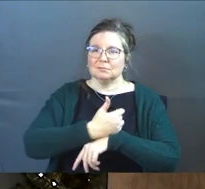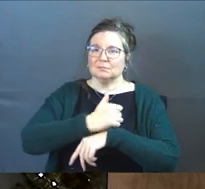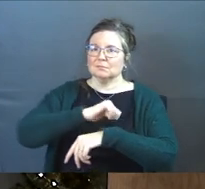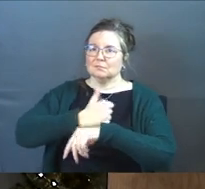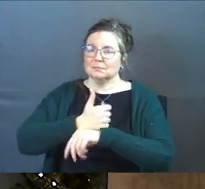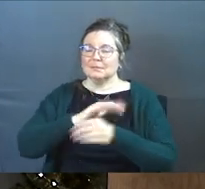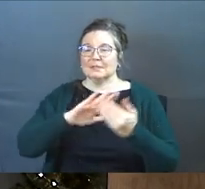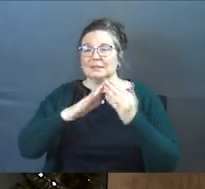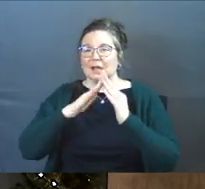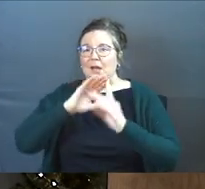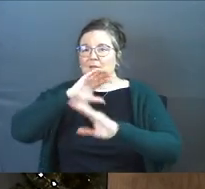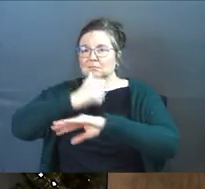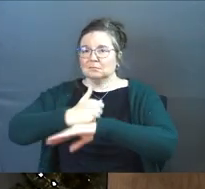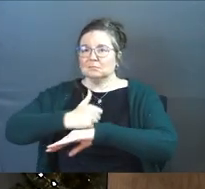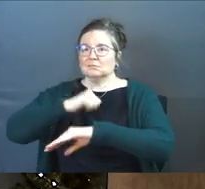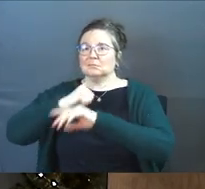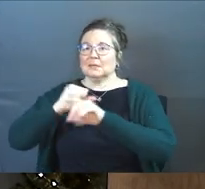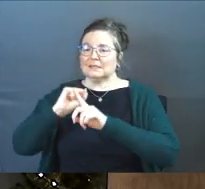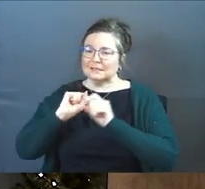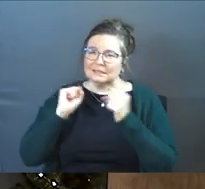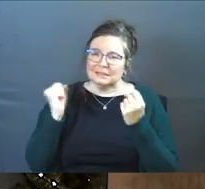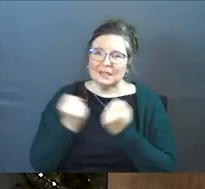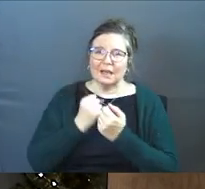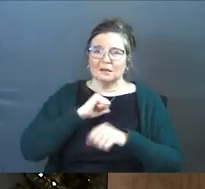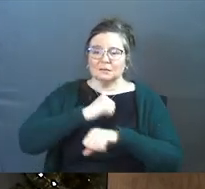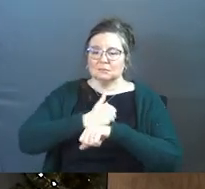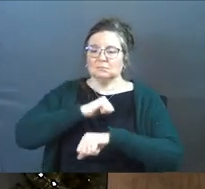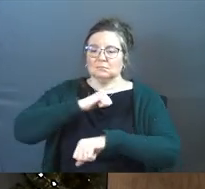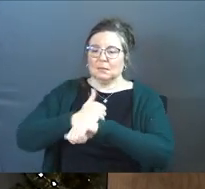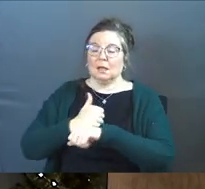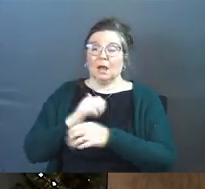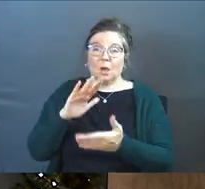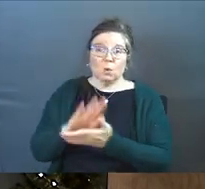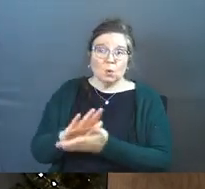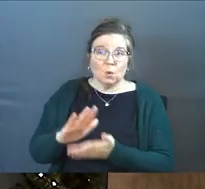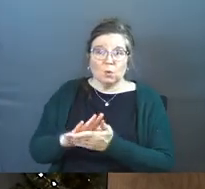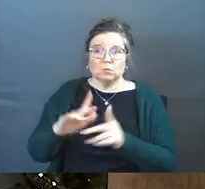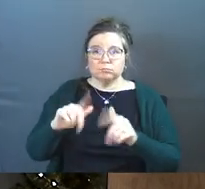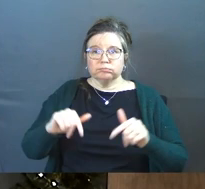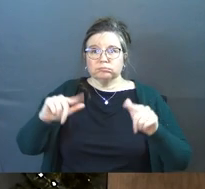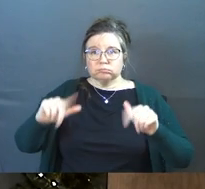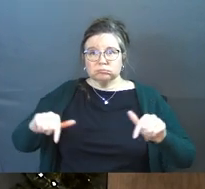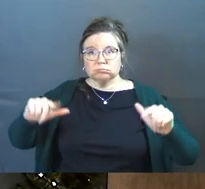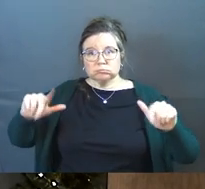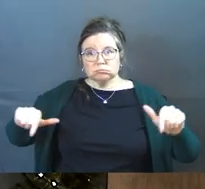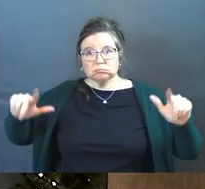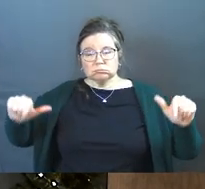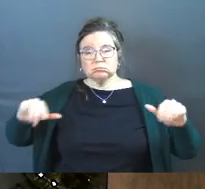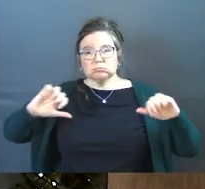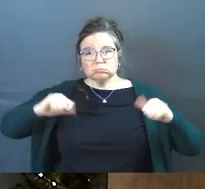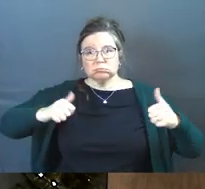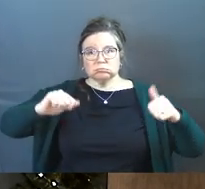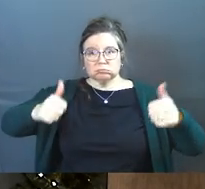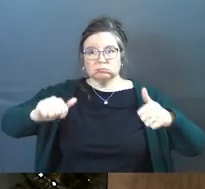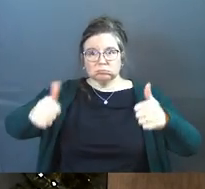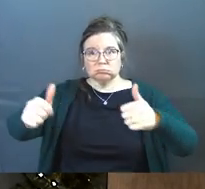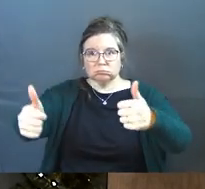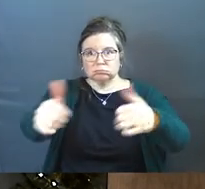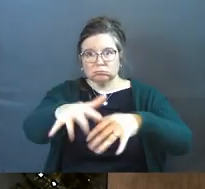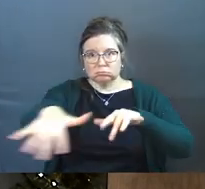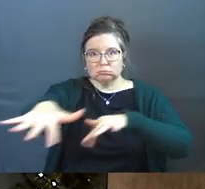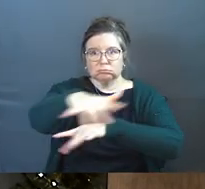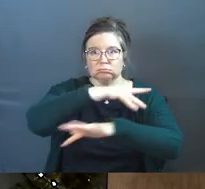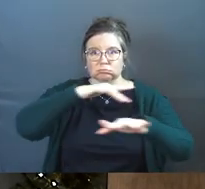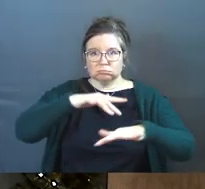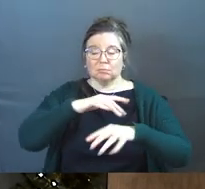and build societies and build schools. And we build things, do we not? And this is what we're called to do as caretakers